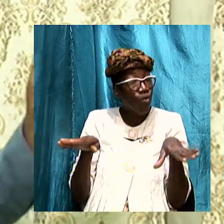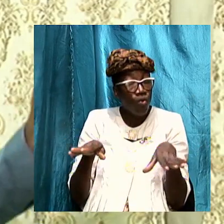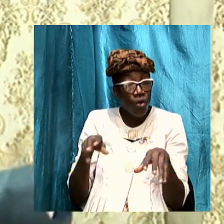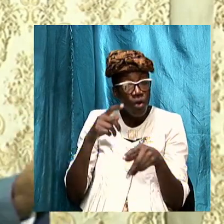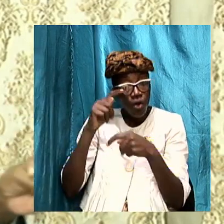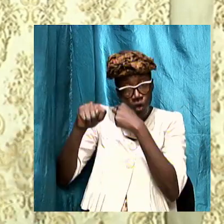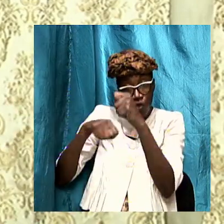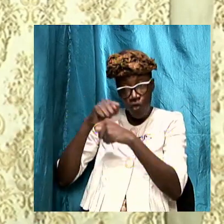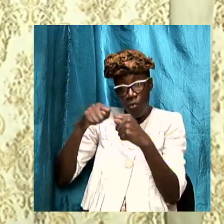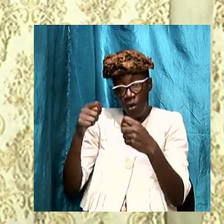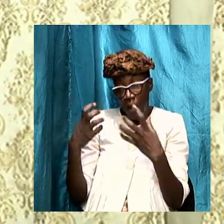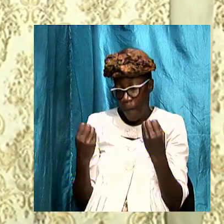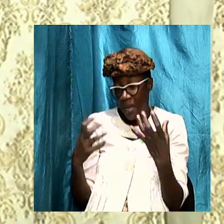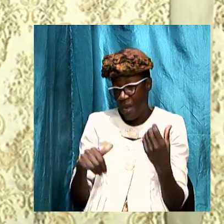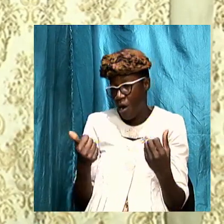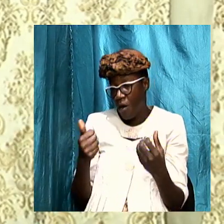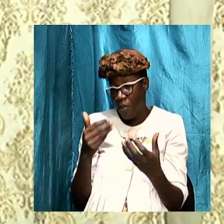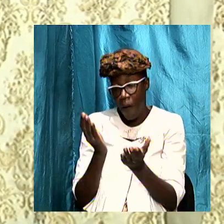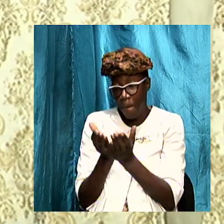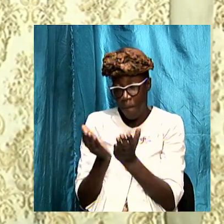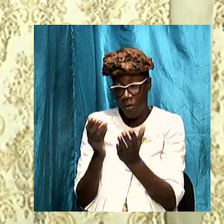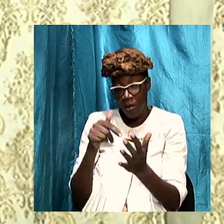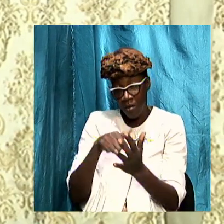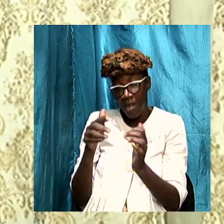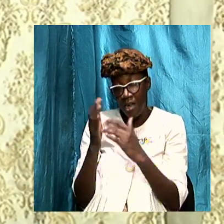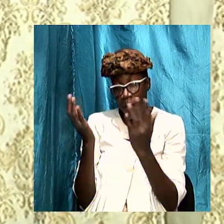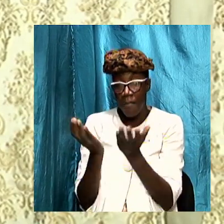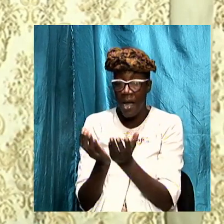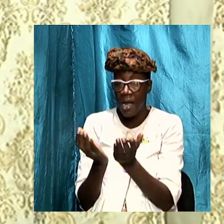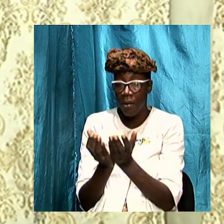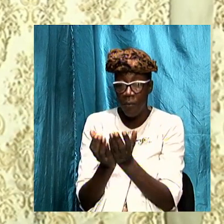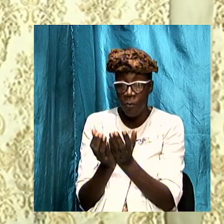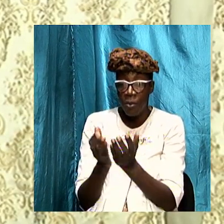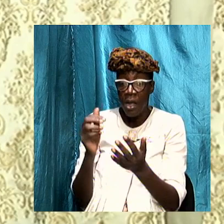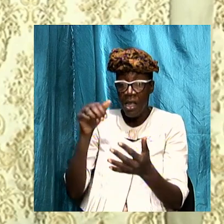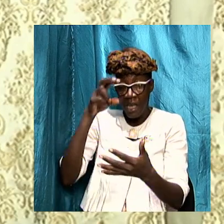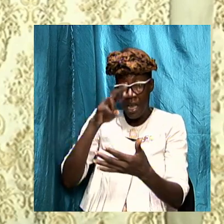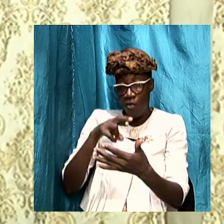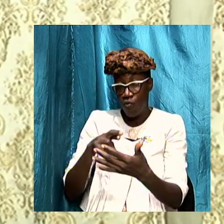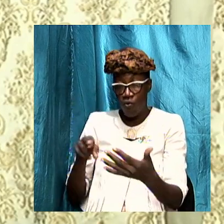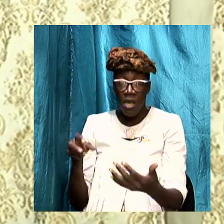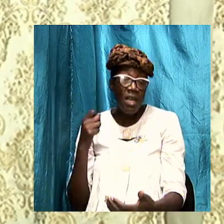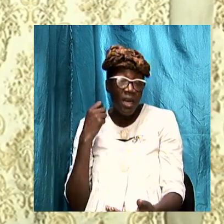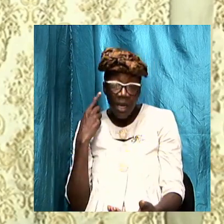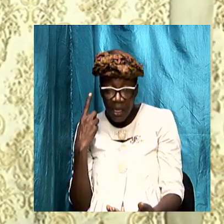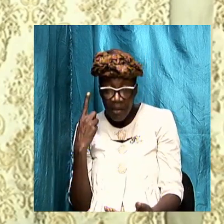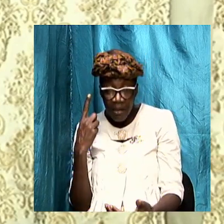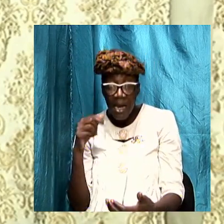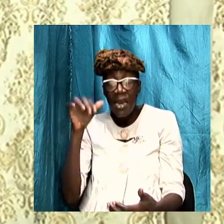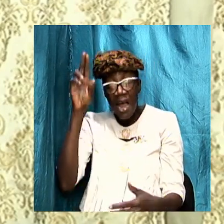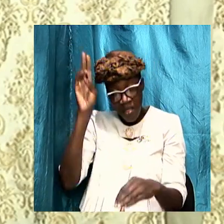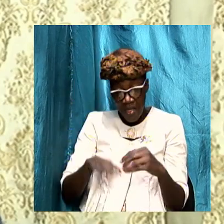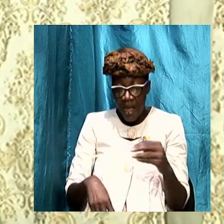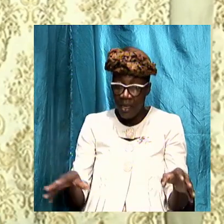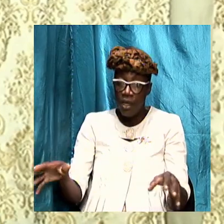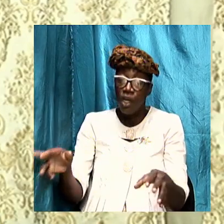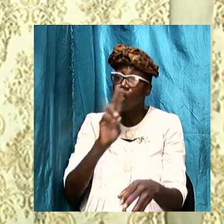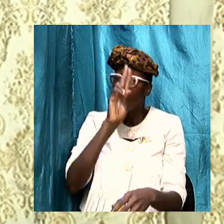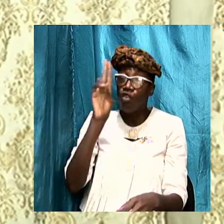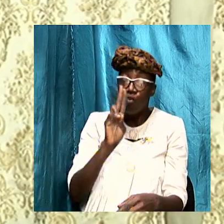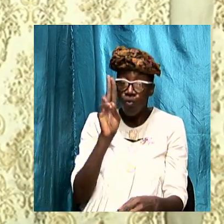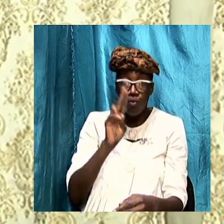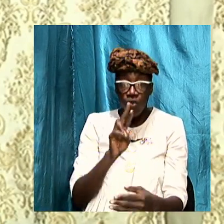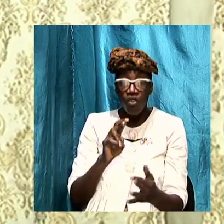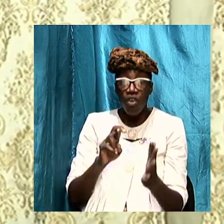so many other books in the Bible that we can read and be edified from than to go and take up and trouble the book of revelation